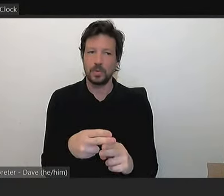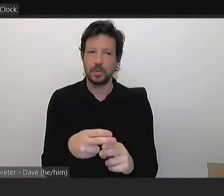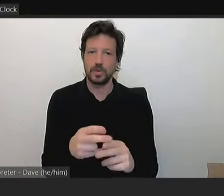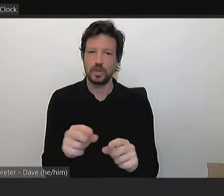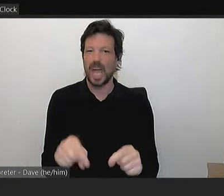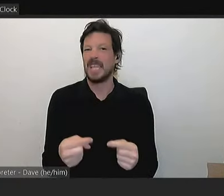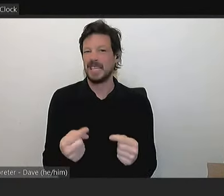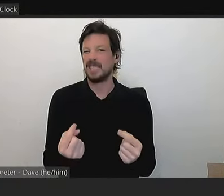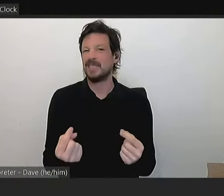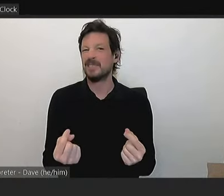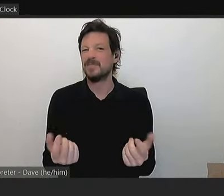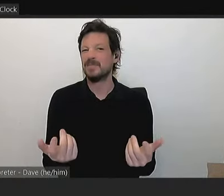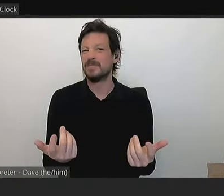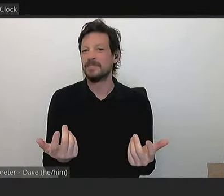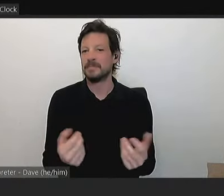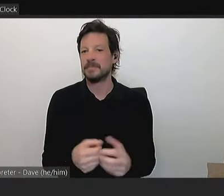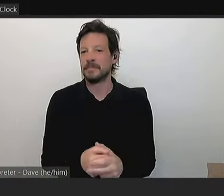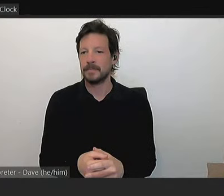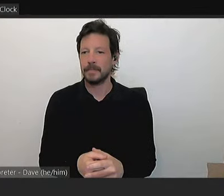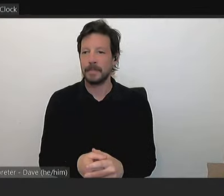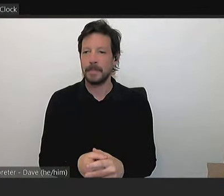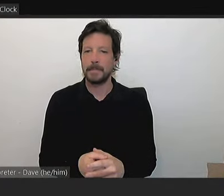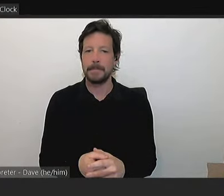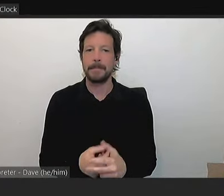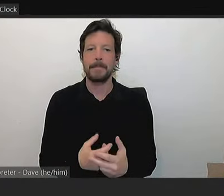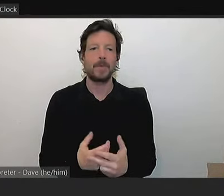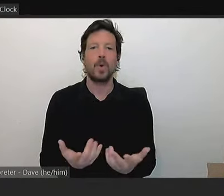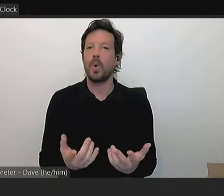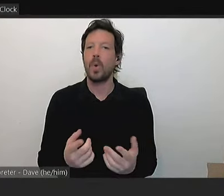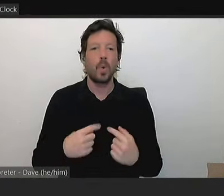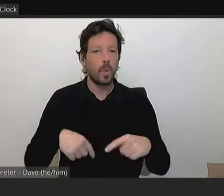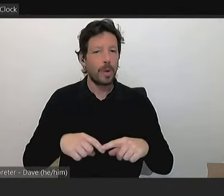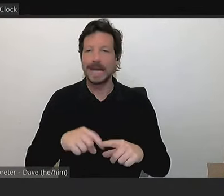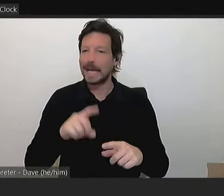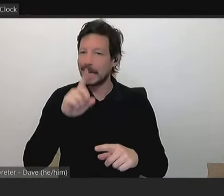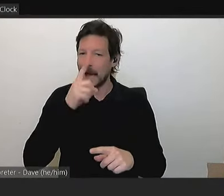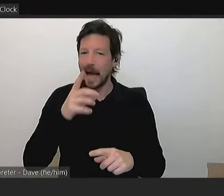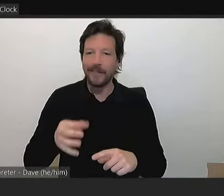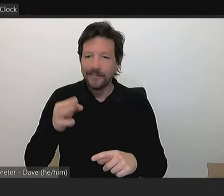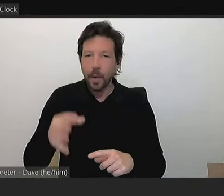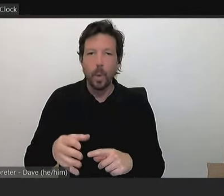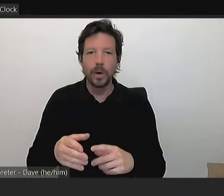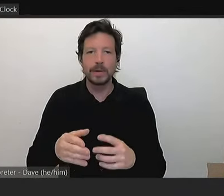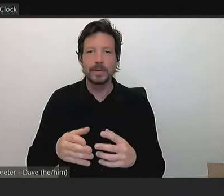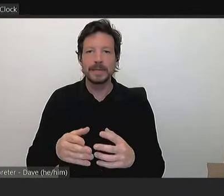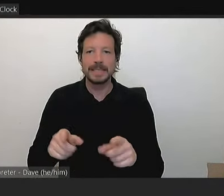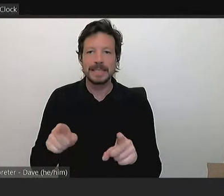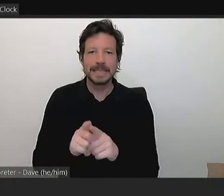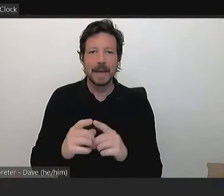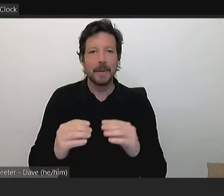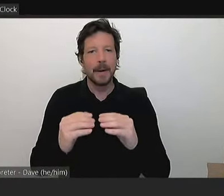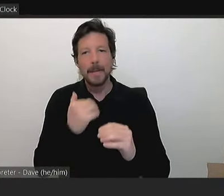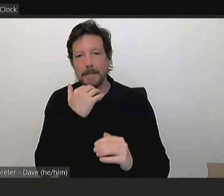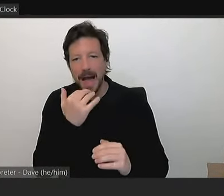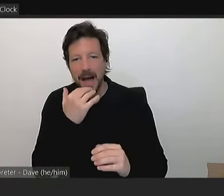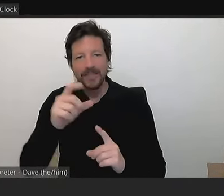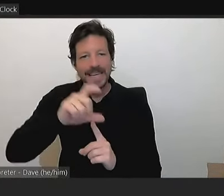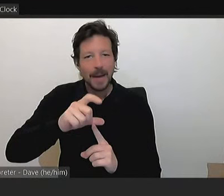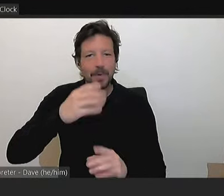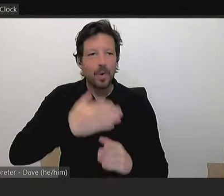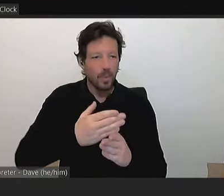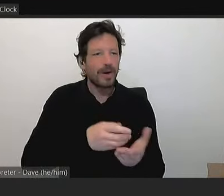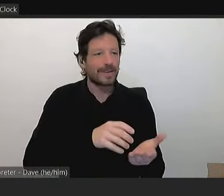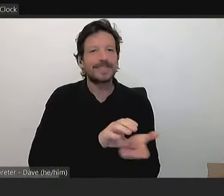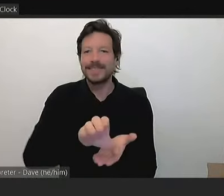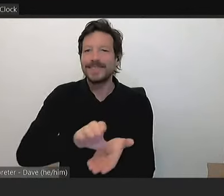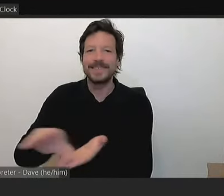environment which mean that we cannot afford the level of capital works that we've had in the past and that I know we would all like to deliver for our